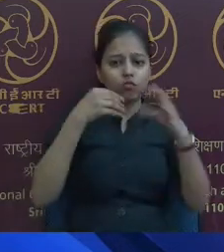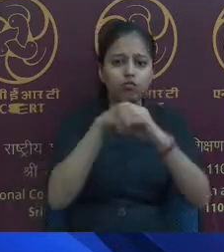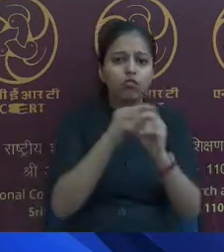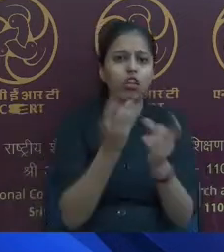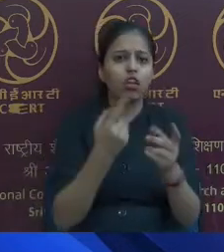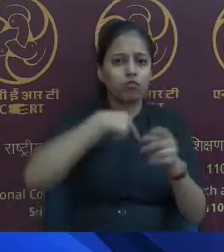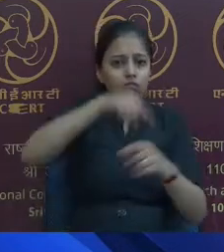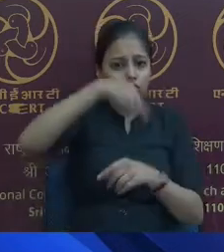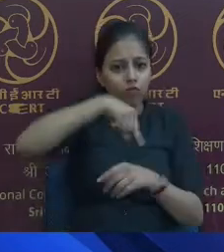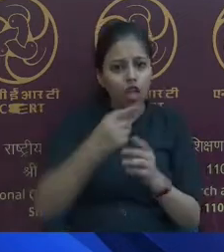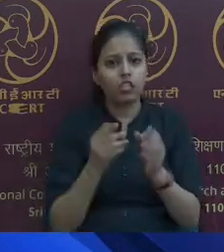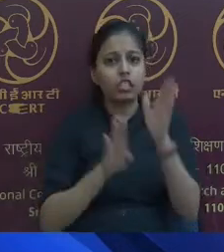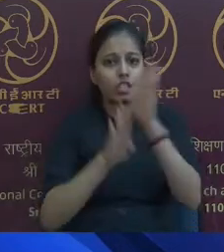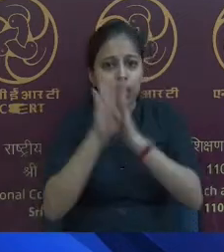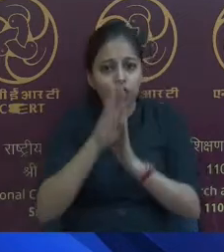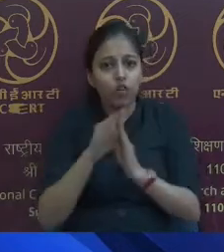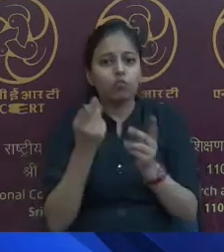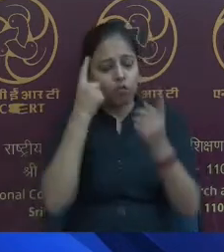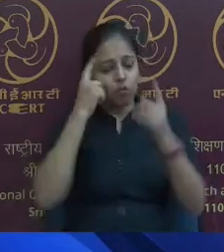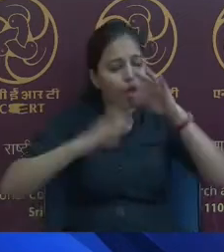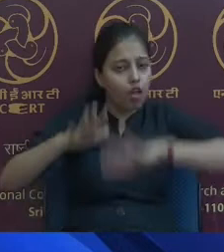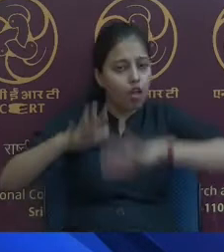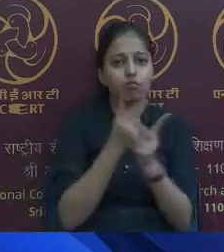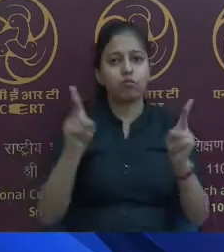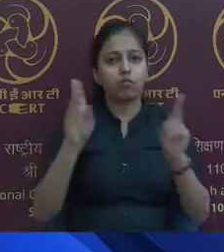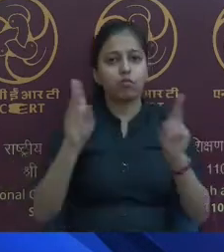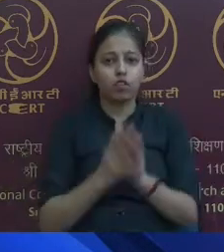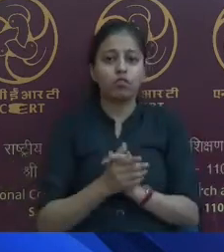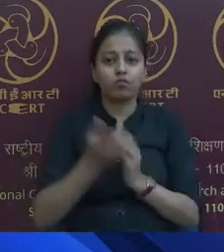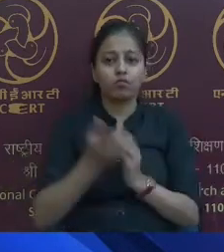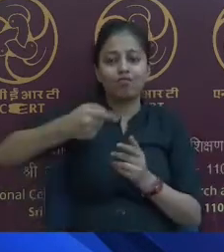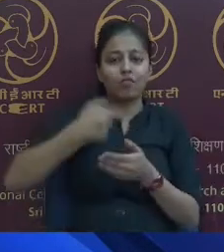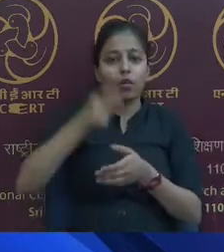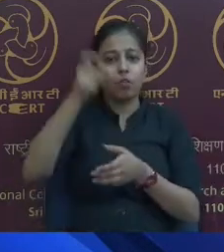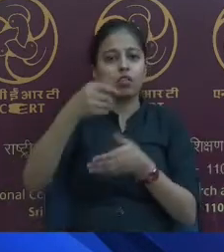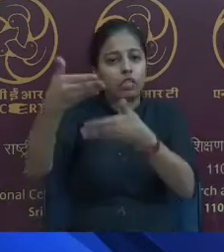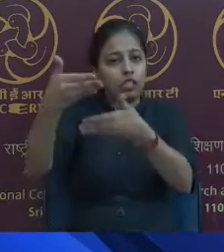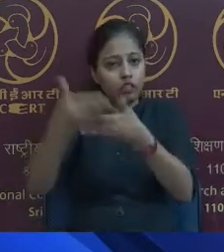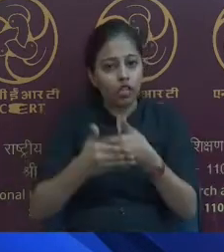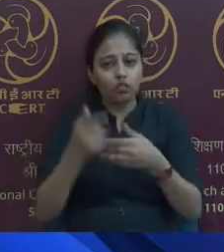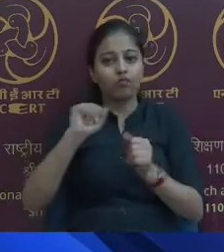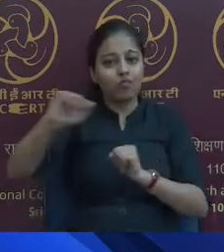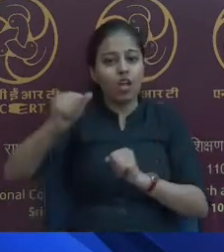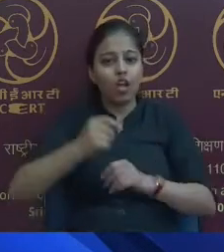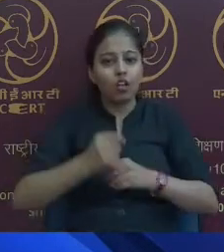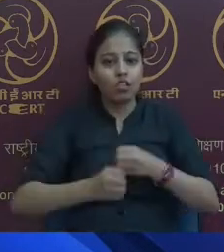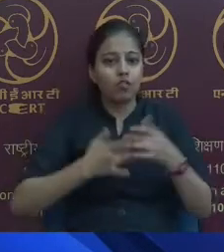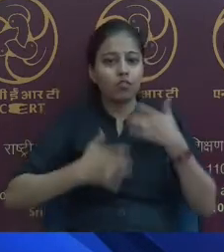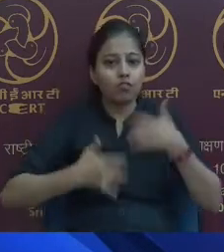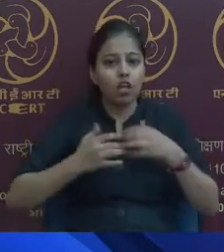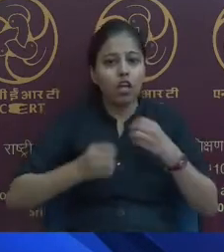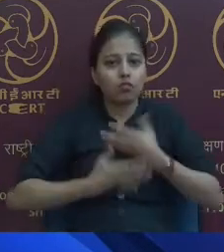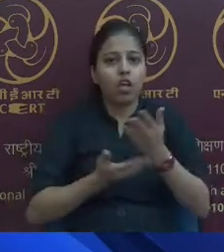planning, and development. We welcome you, sir, and request you to please deliver the opening speech of the event.